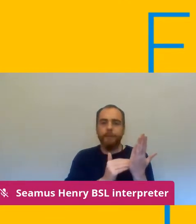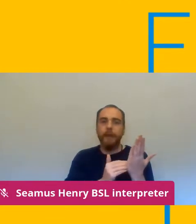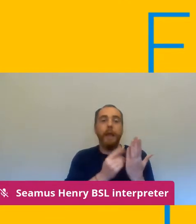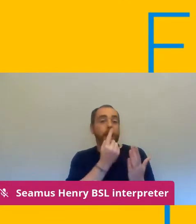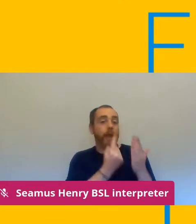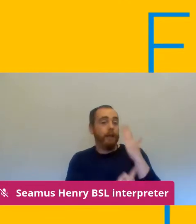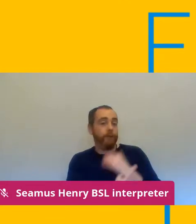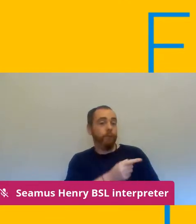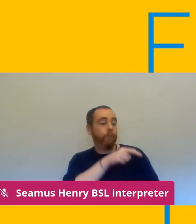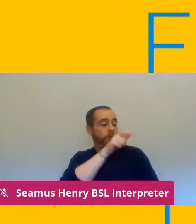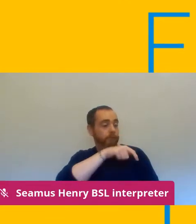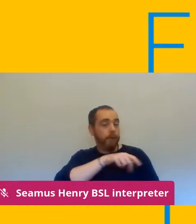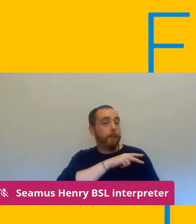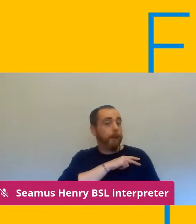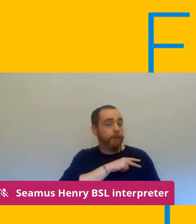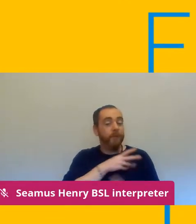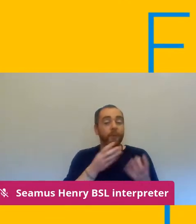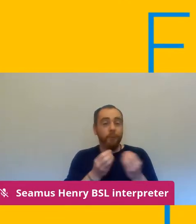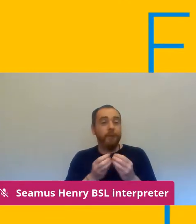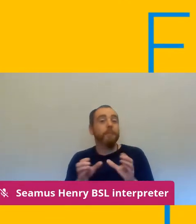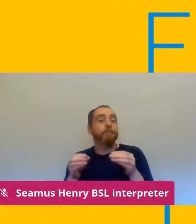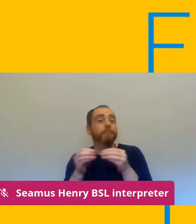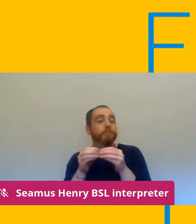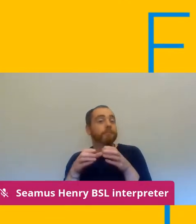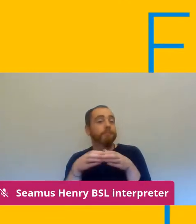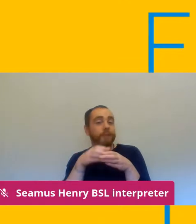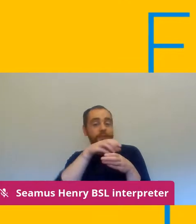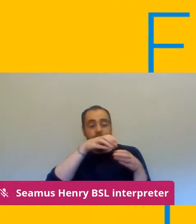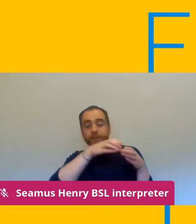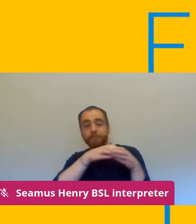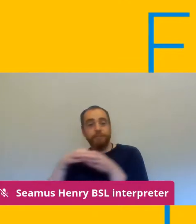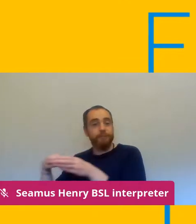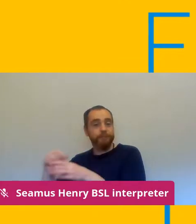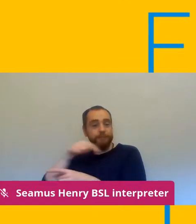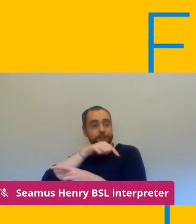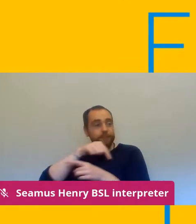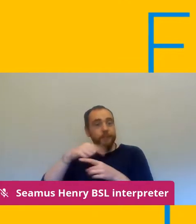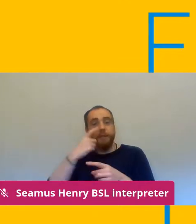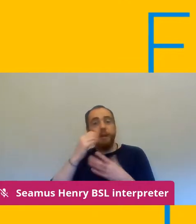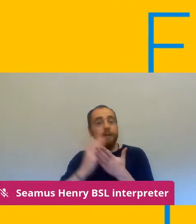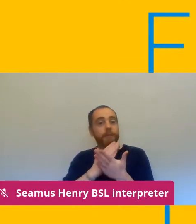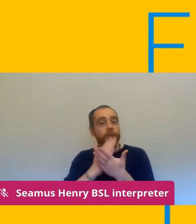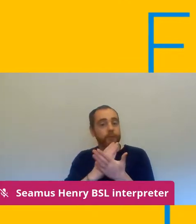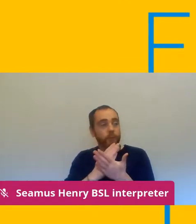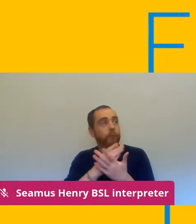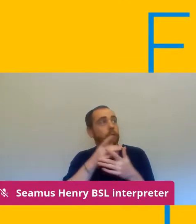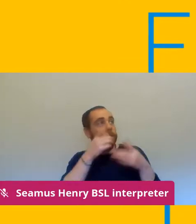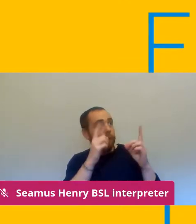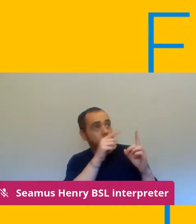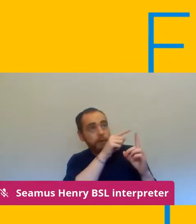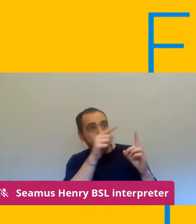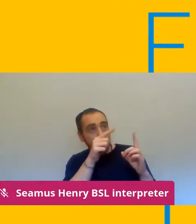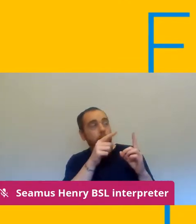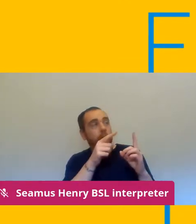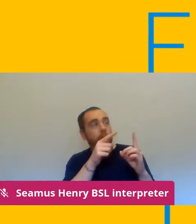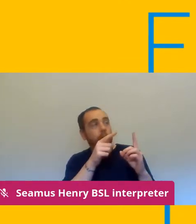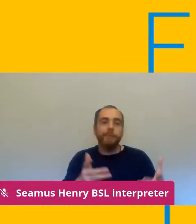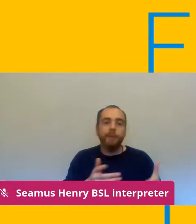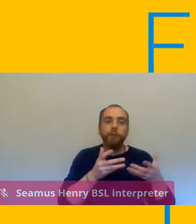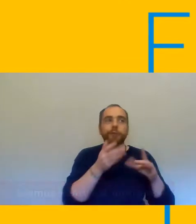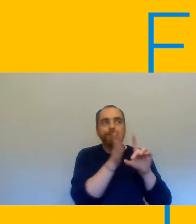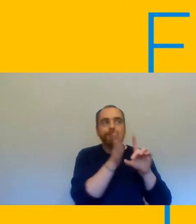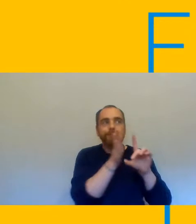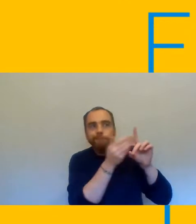and branches collectively can uh uh ensure that the employers are uh encouraged and persuaded to